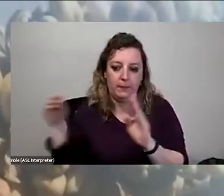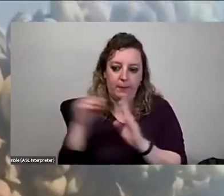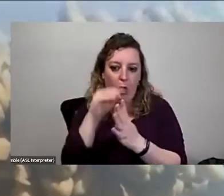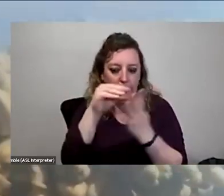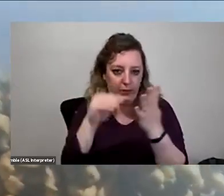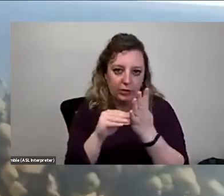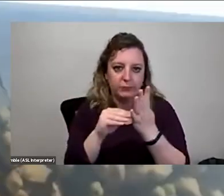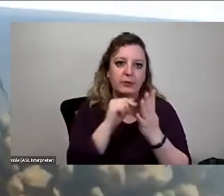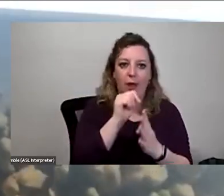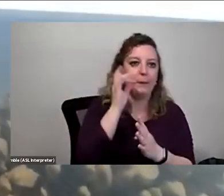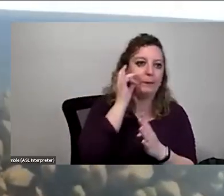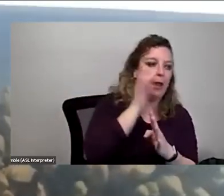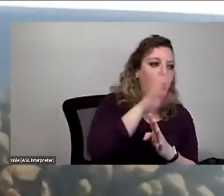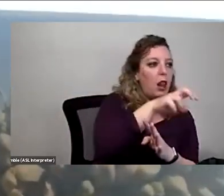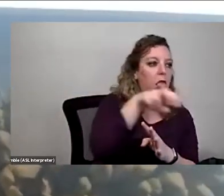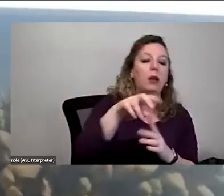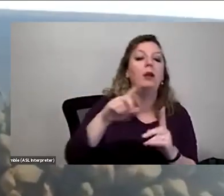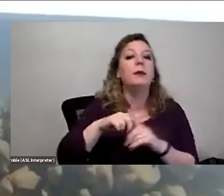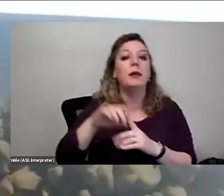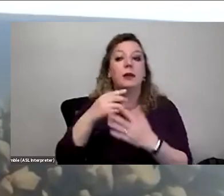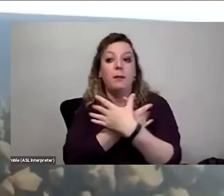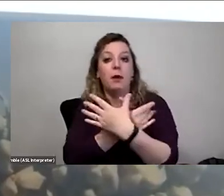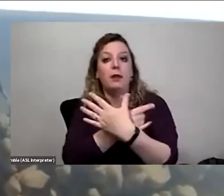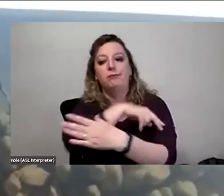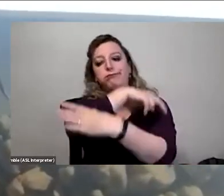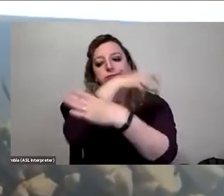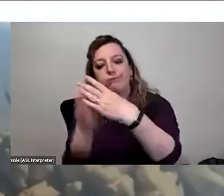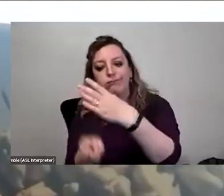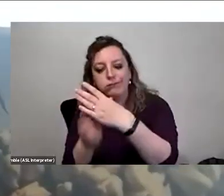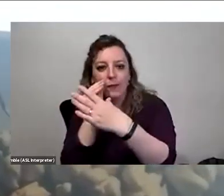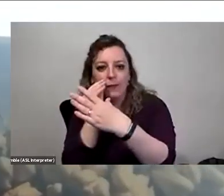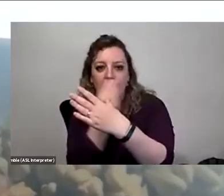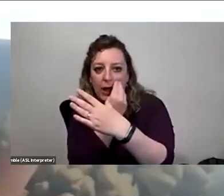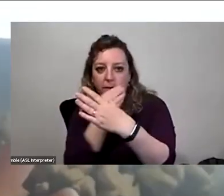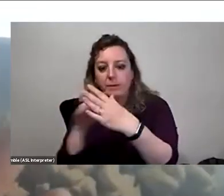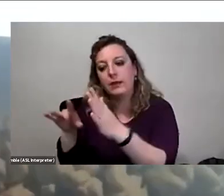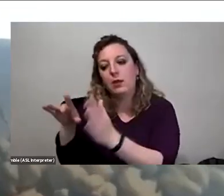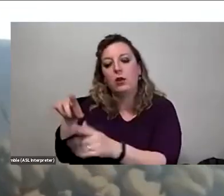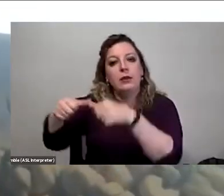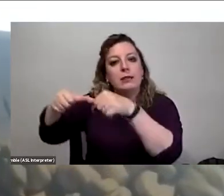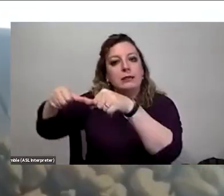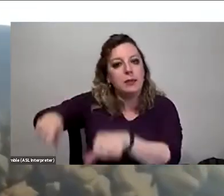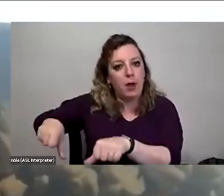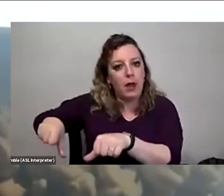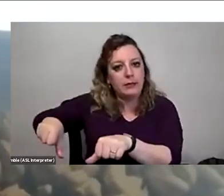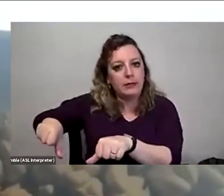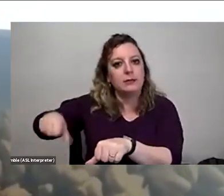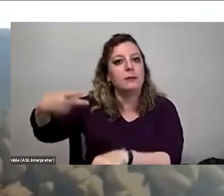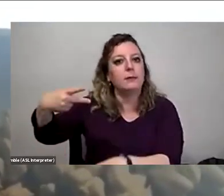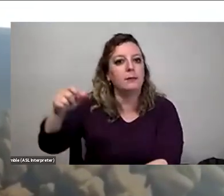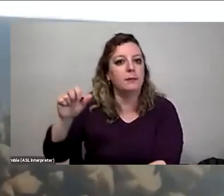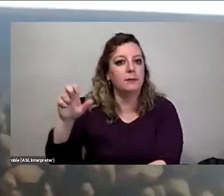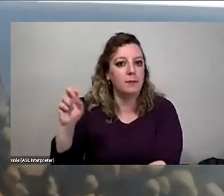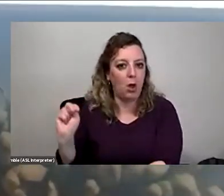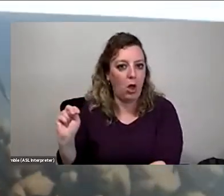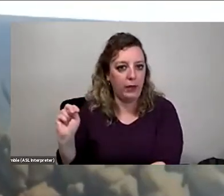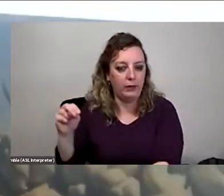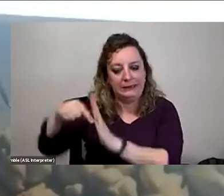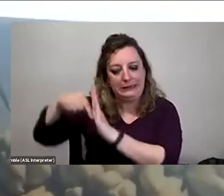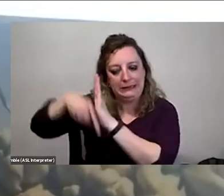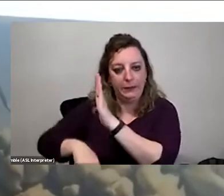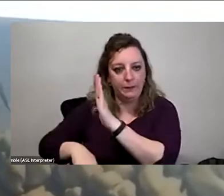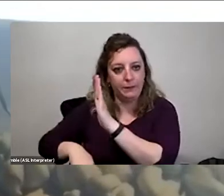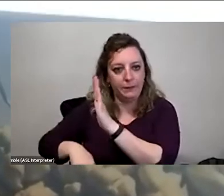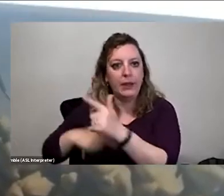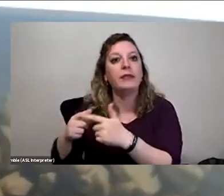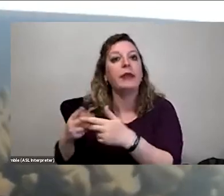into those flowers. So the moth has to go deep into the flowers to like deposit a ball of pollen way deep in there. And then she